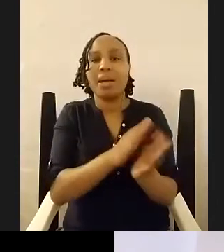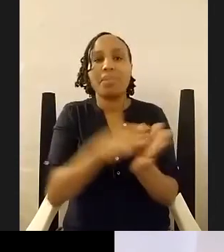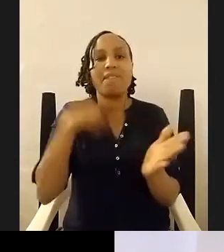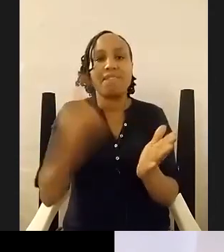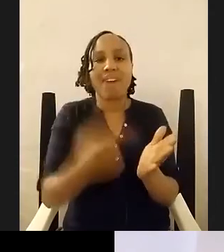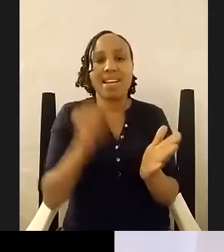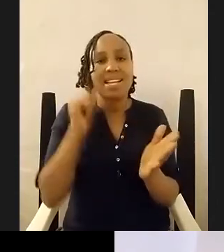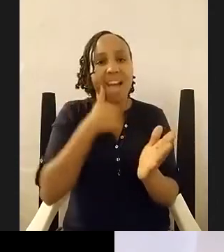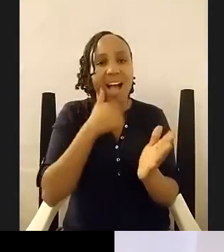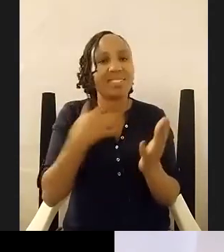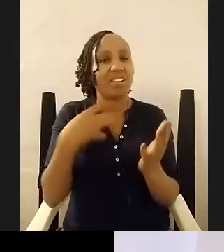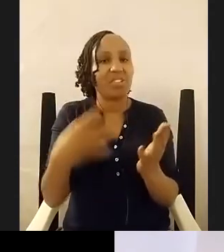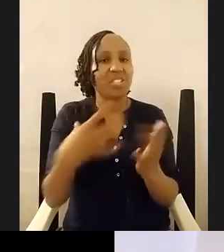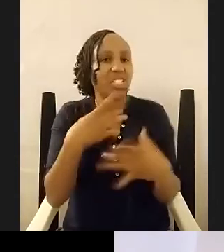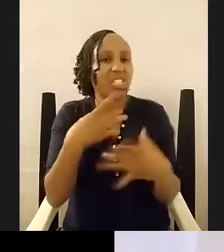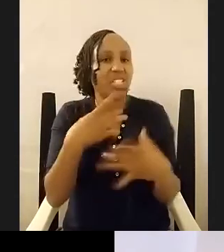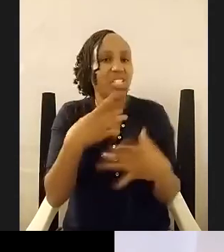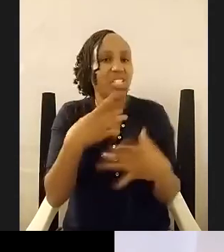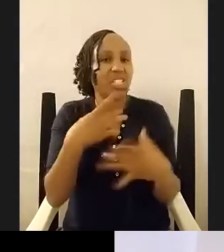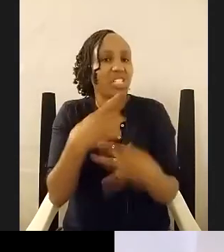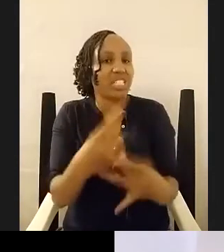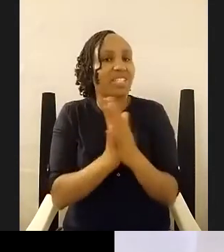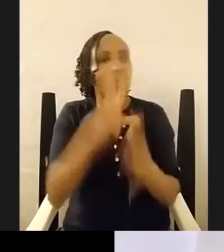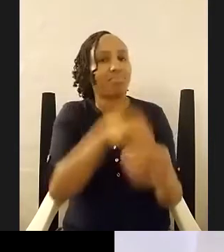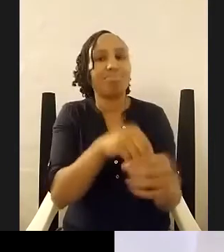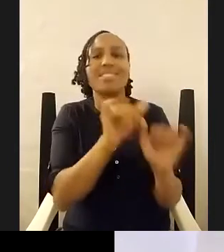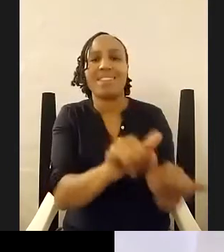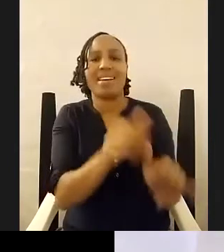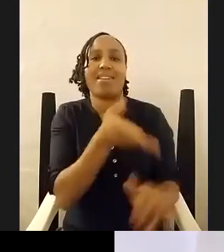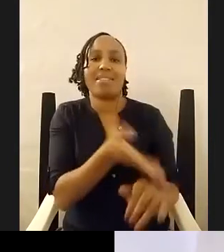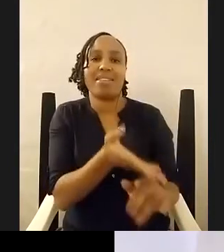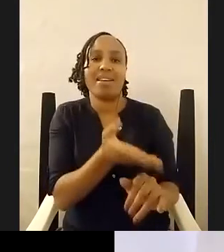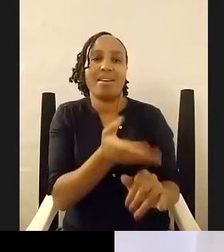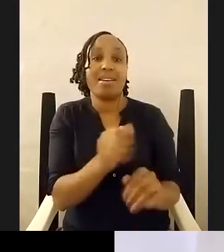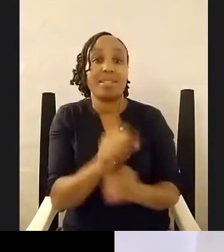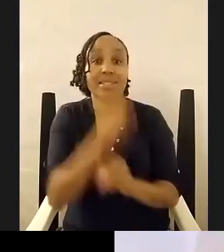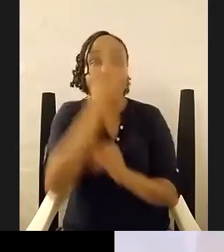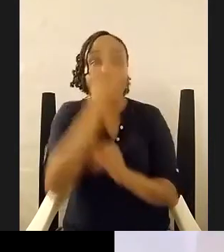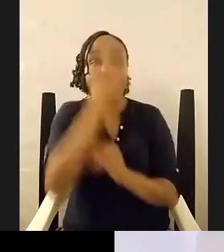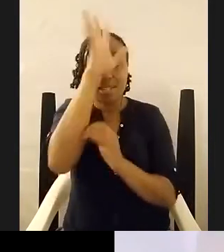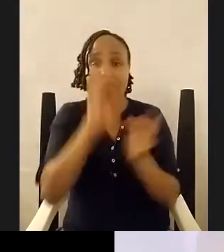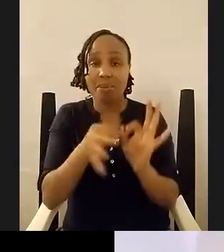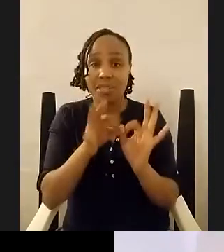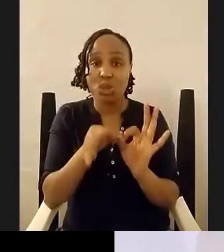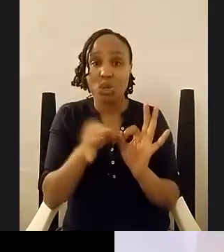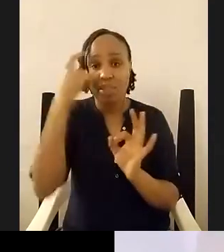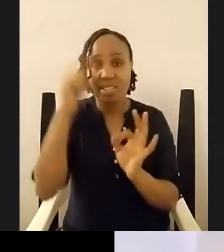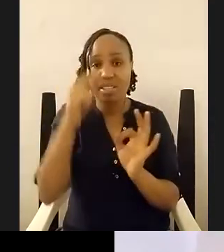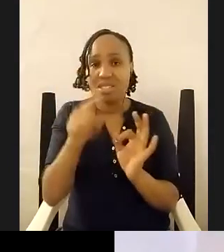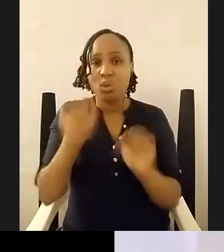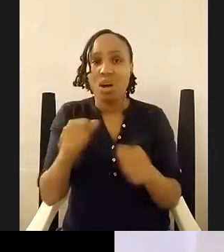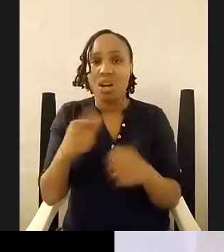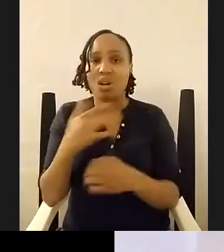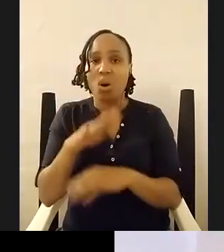and it's just it's a strange interpretation this will be like i guess what you call the cinematic release since i've had